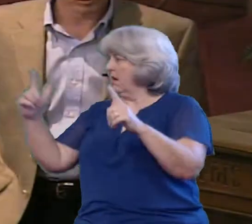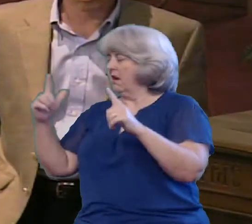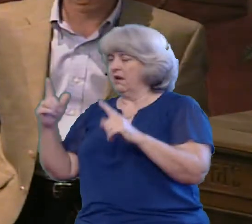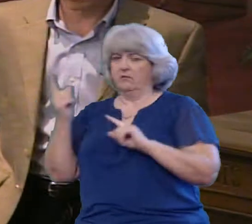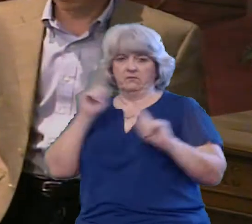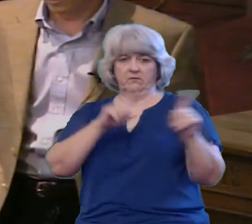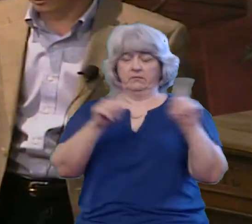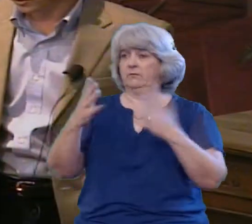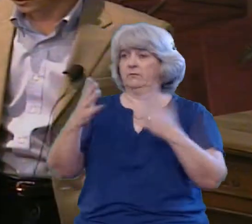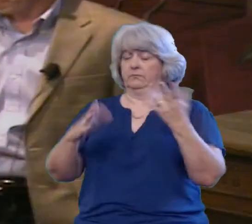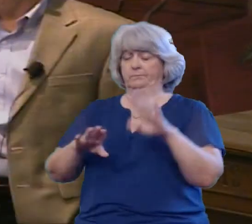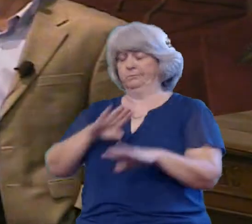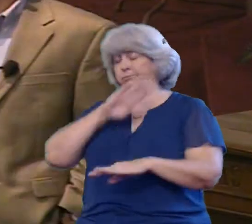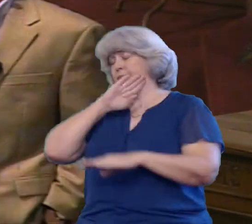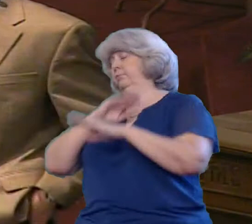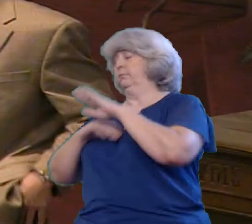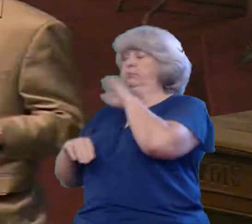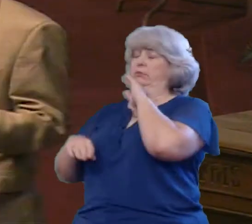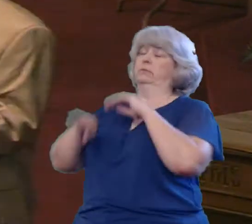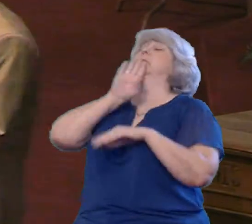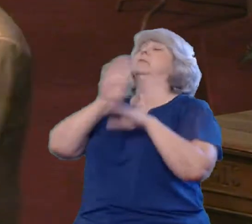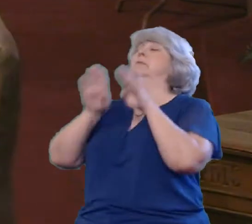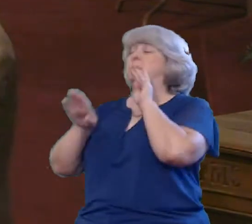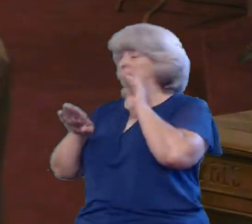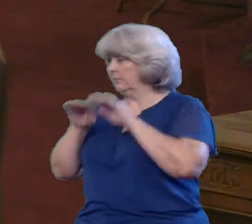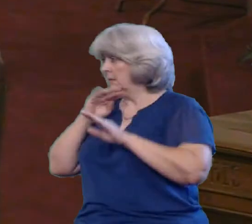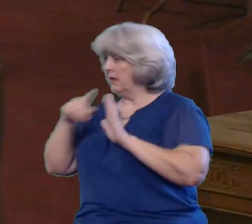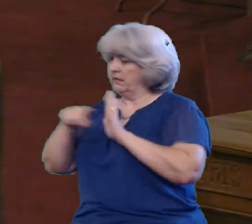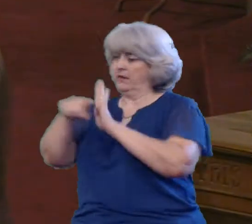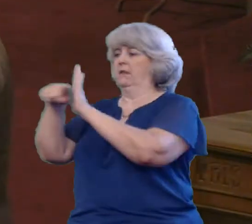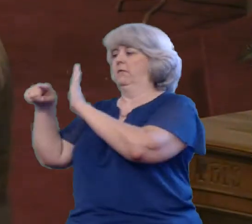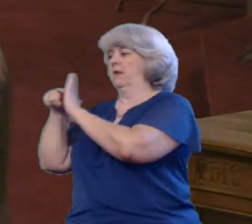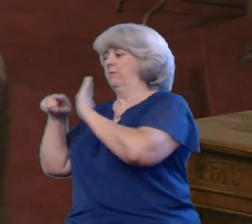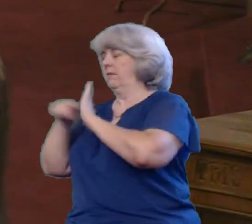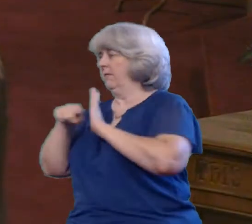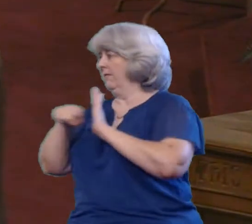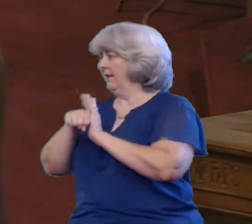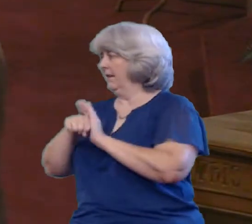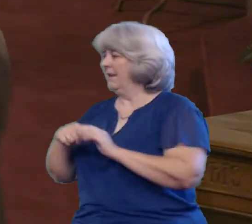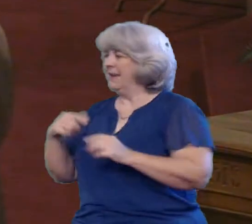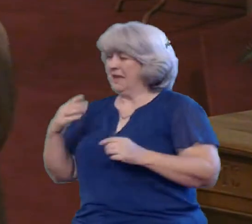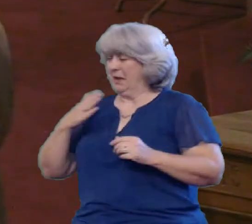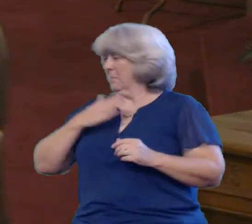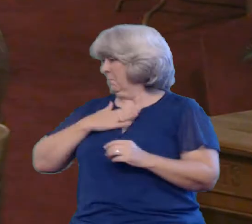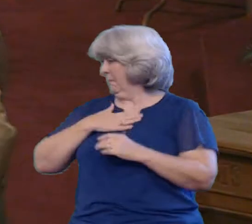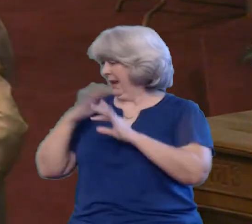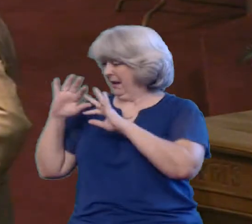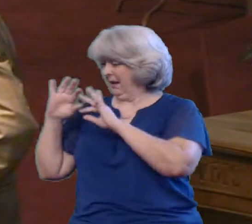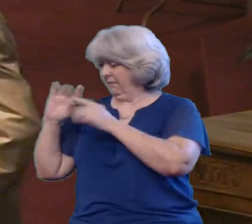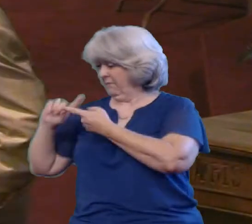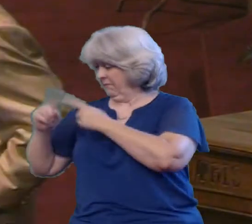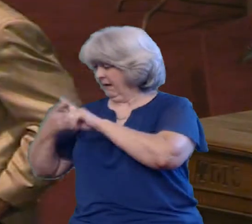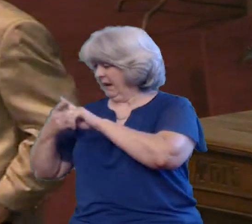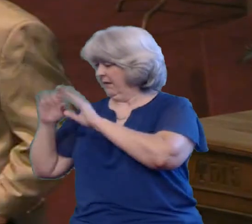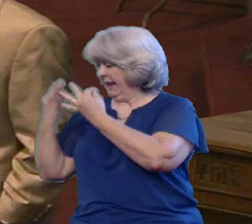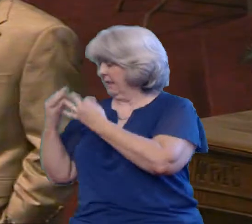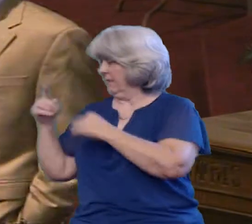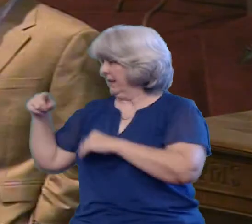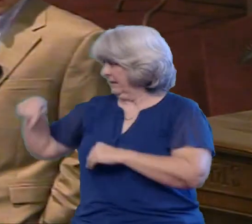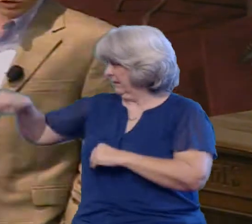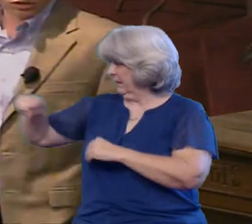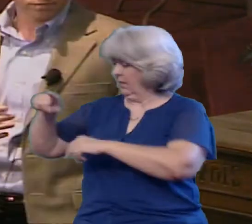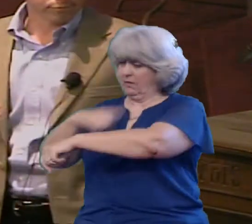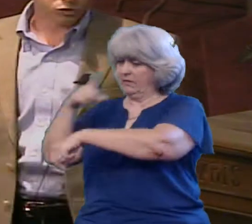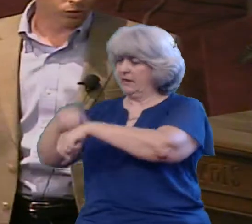slapping you right in the face And we've got some family friends that we've known for a long time And the wife had started noticing that the